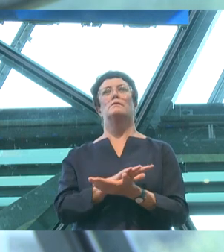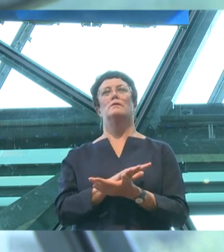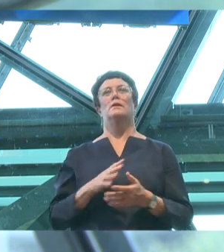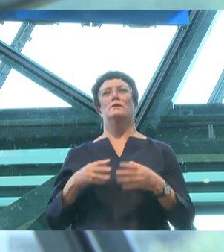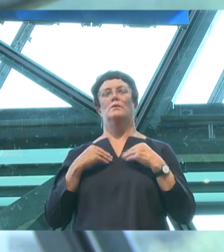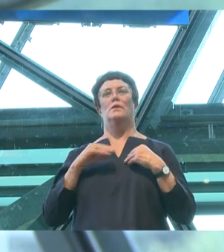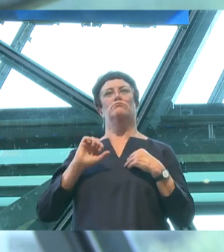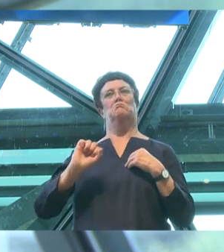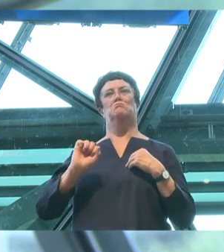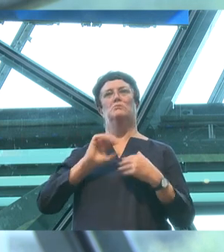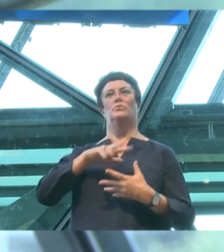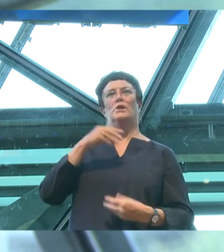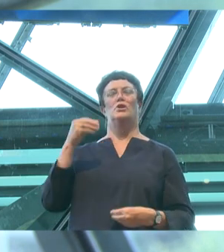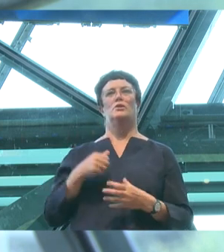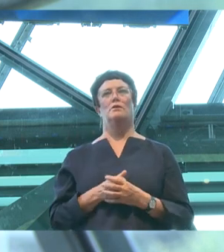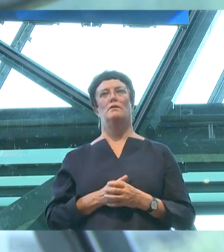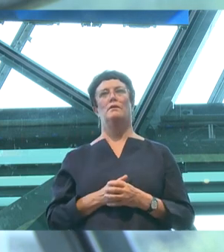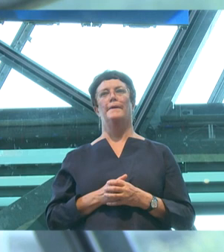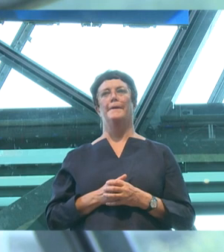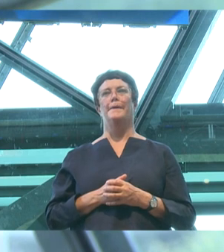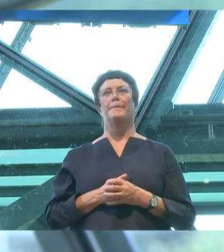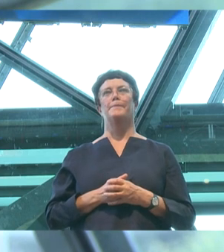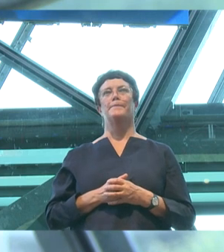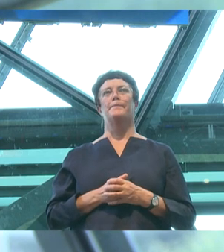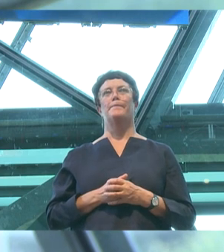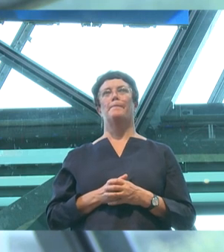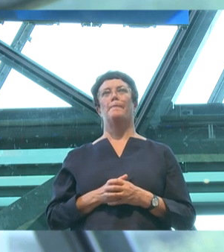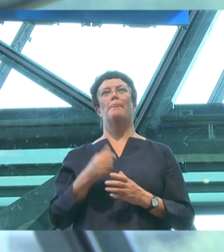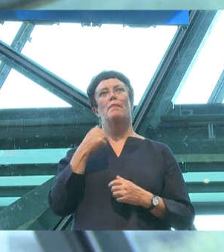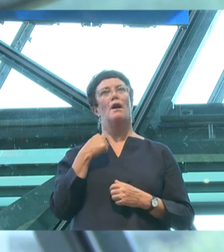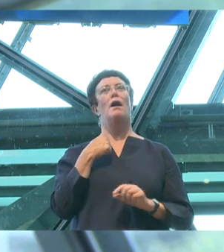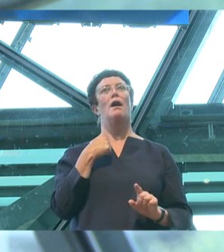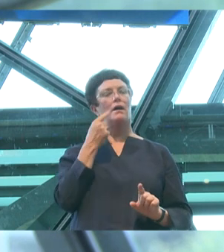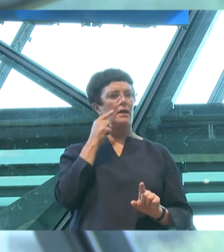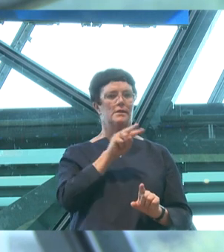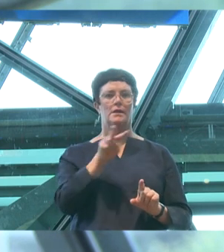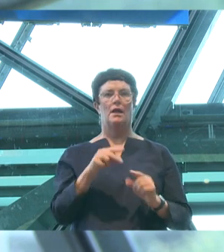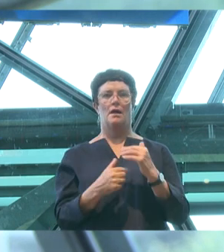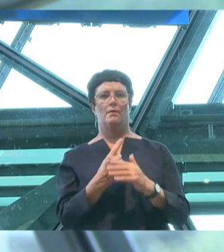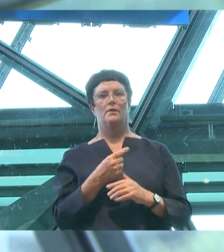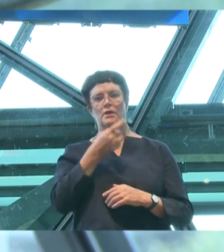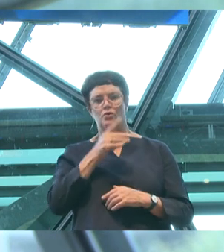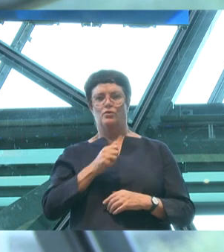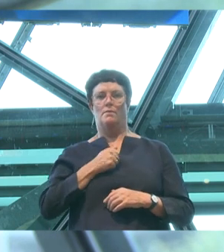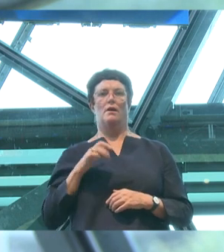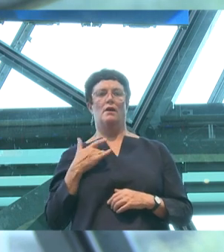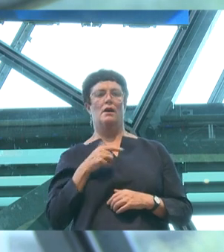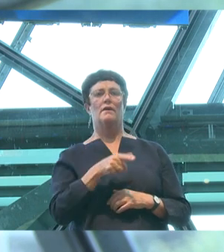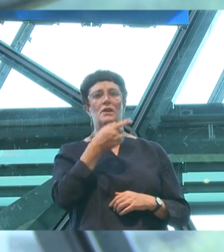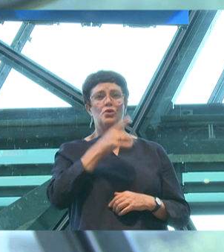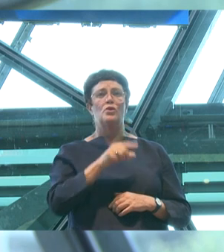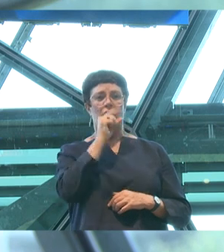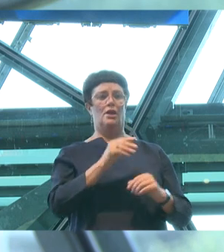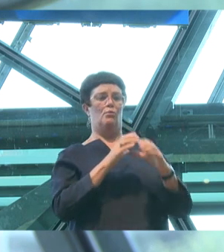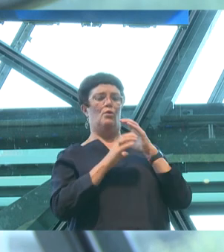Even before they're verbal, and I'm seeing this right now in the kids in my life, children can communicate to us what they